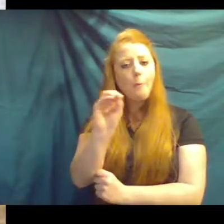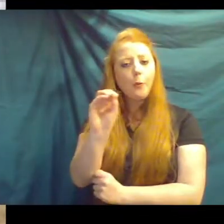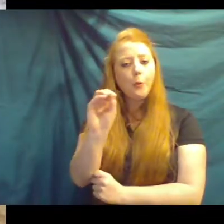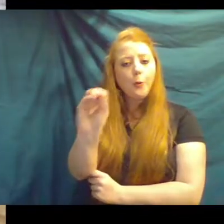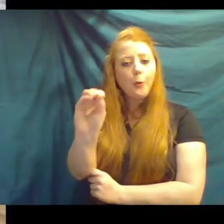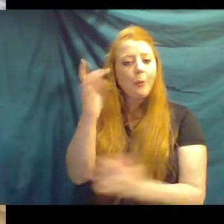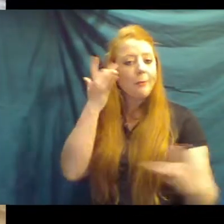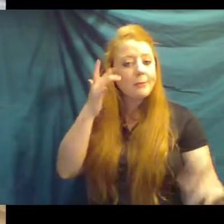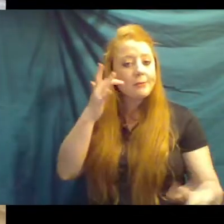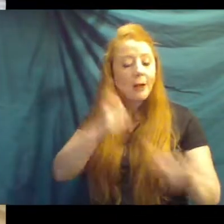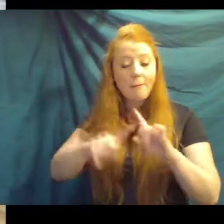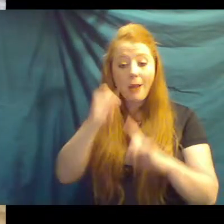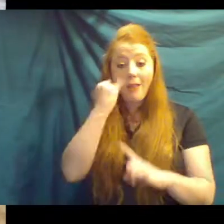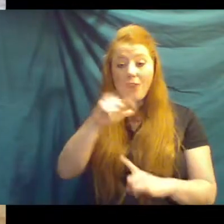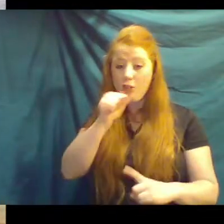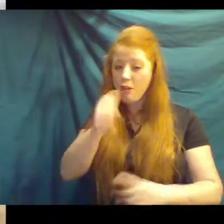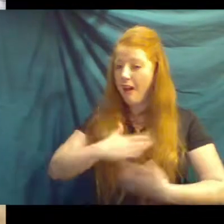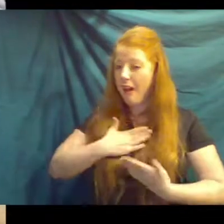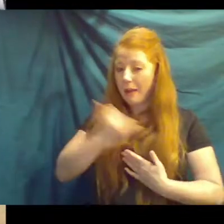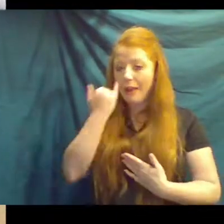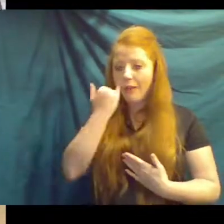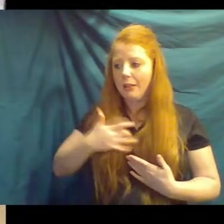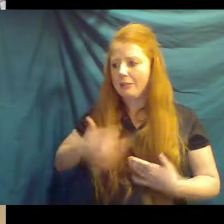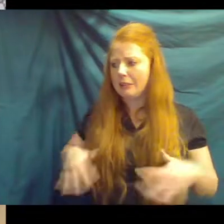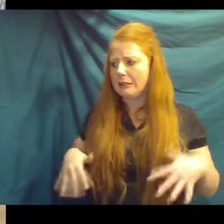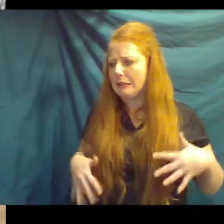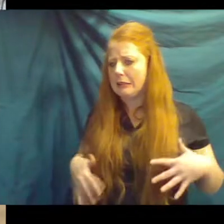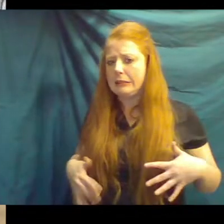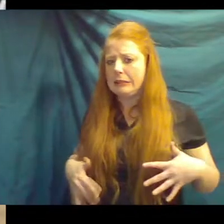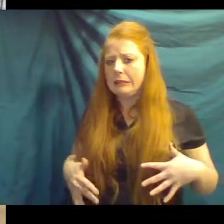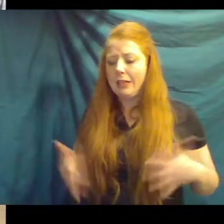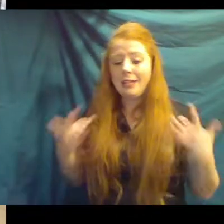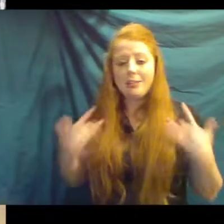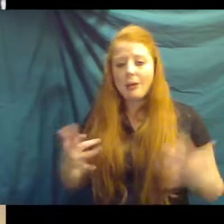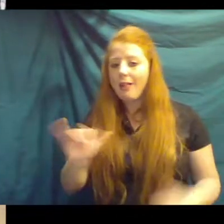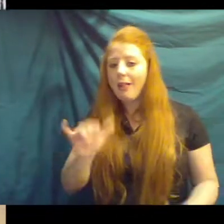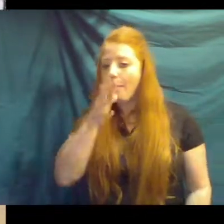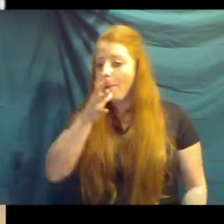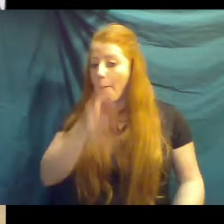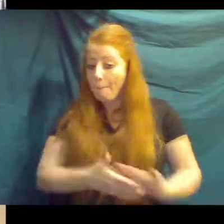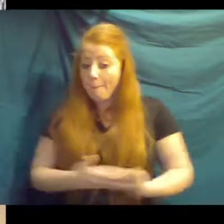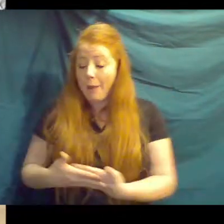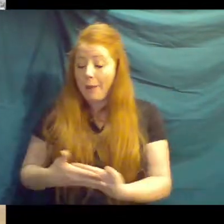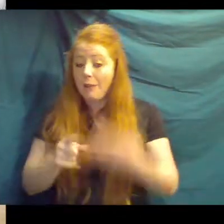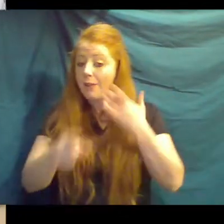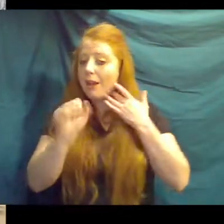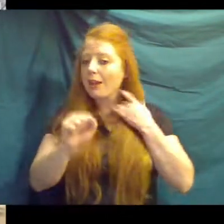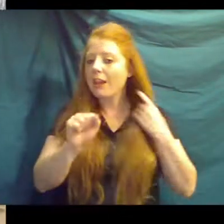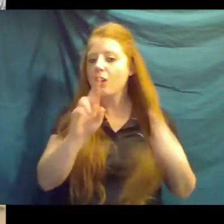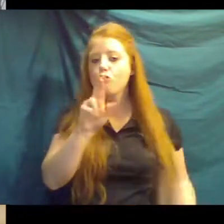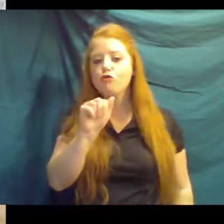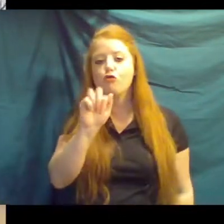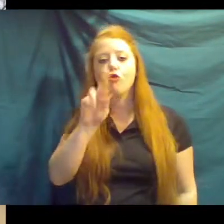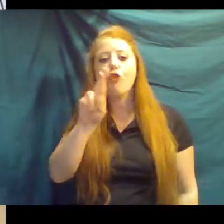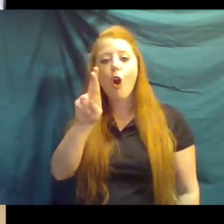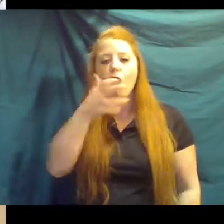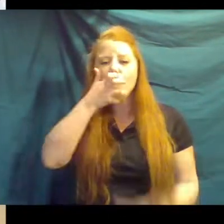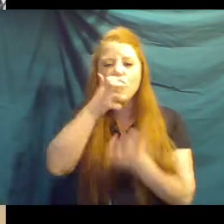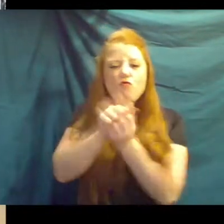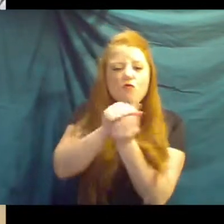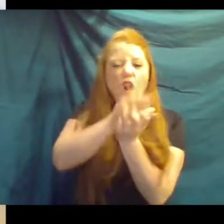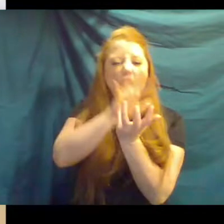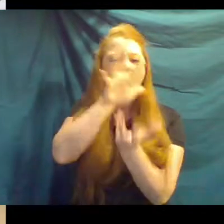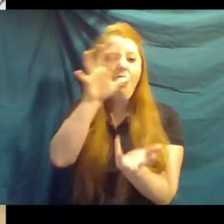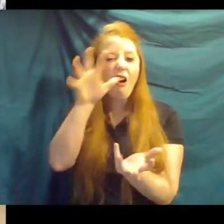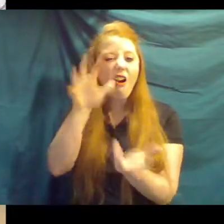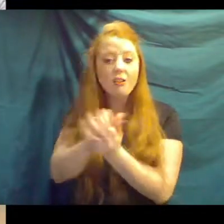a giraffe is unhappy or nervous, usually a mother and calf, they can actually roar. It is incredible.